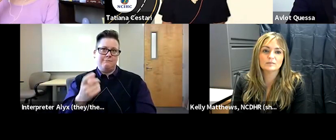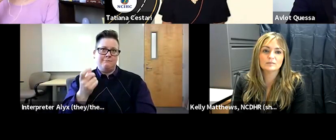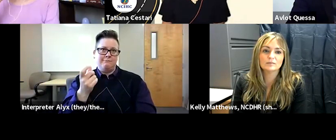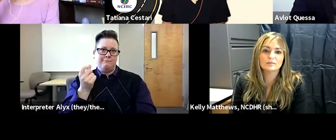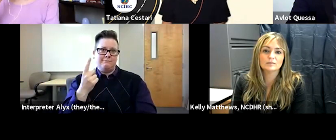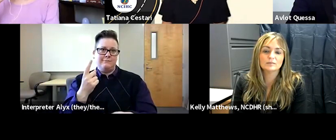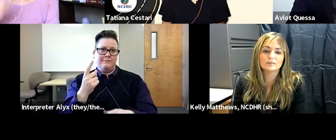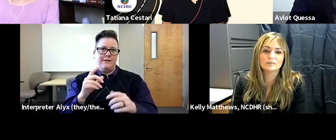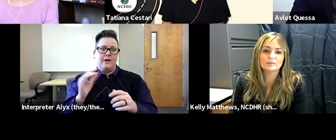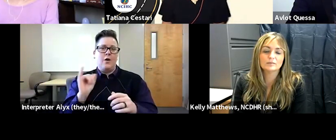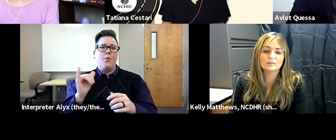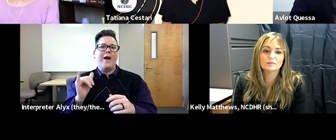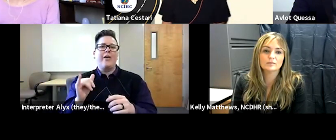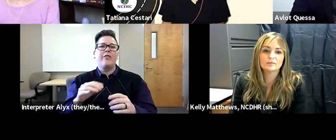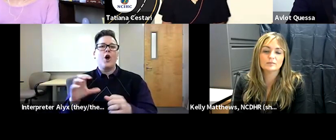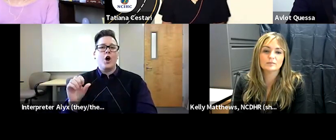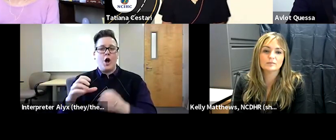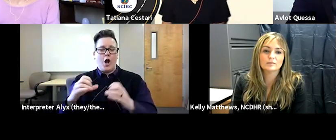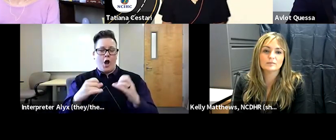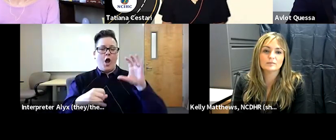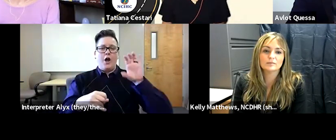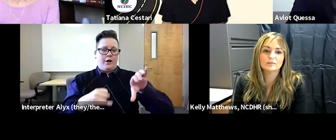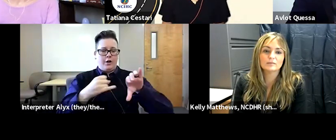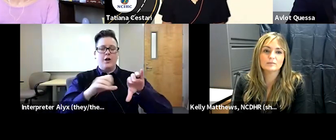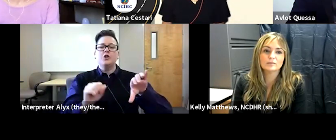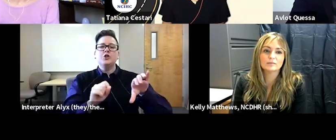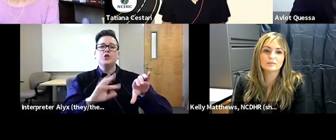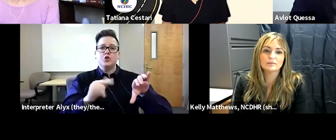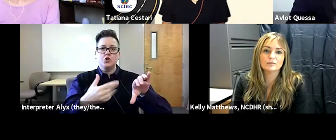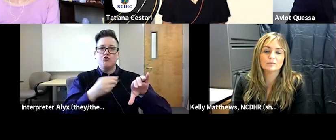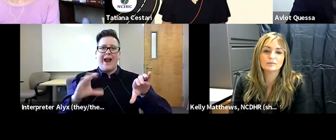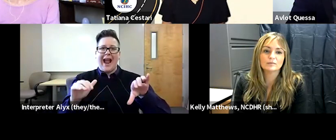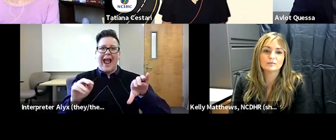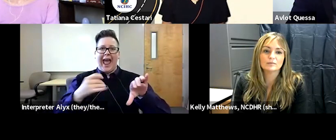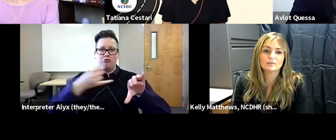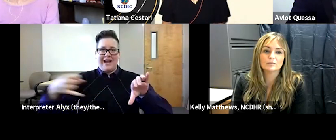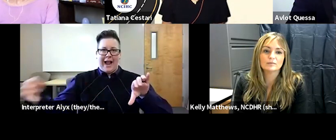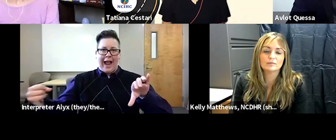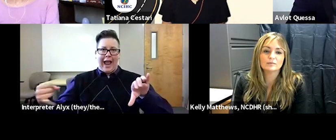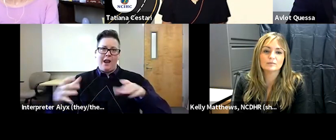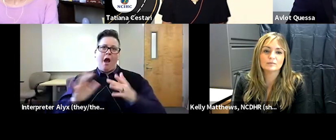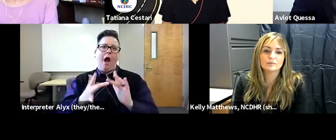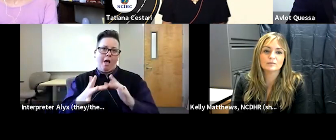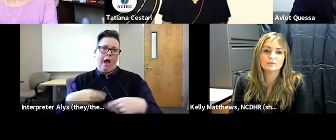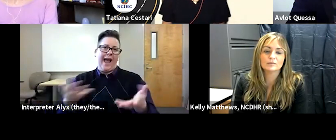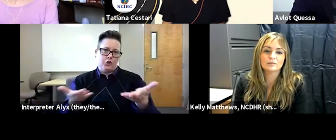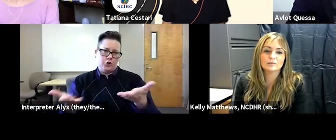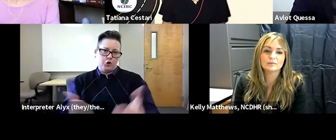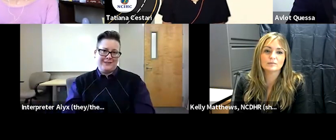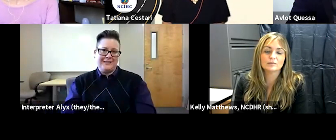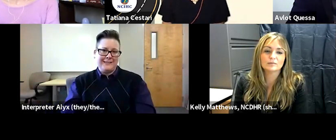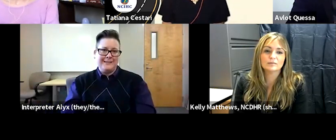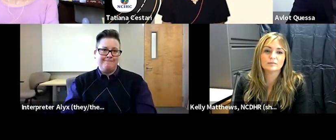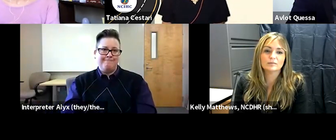and can multilingual online which is which is the company that provides services um yeah i'll hold there and then